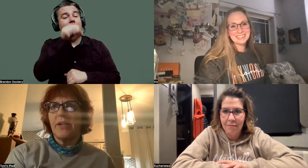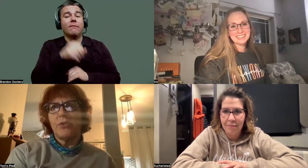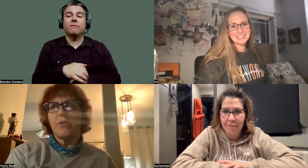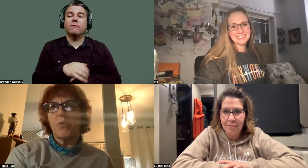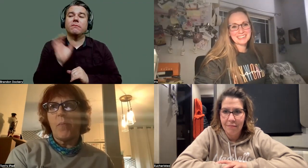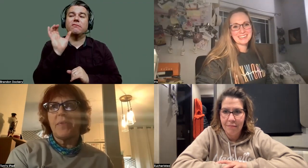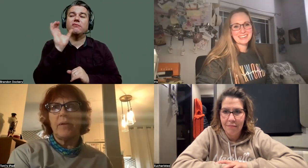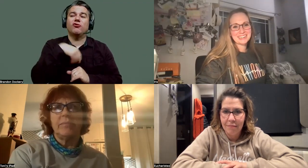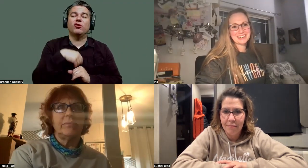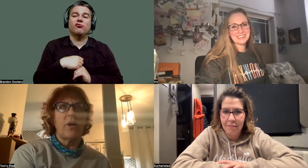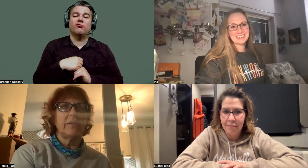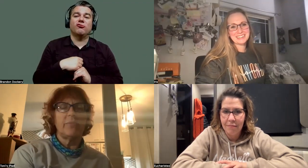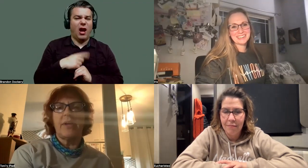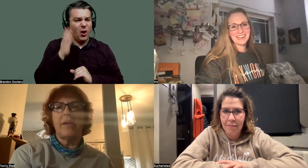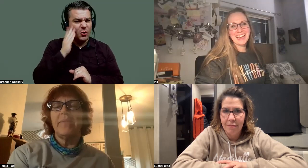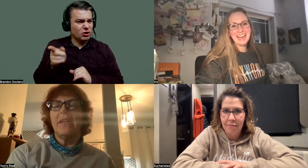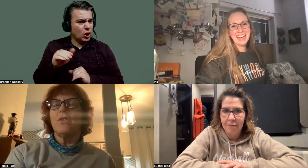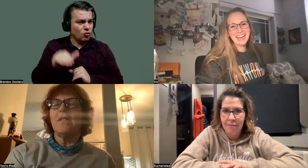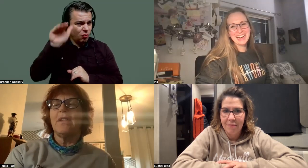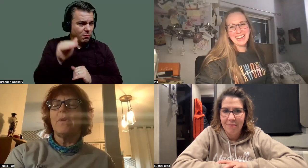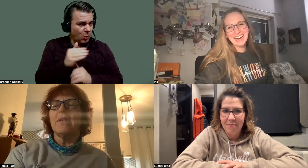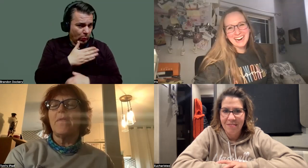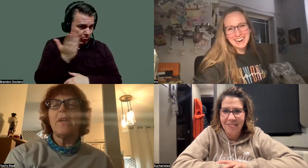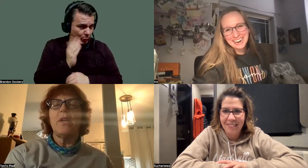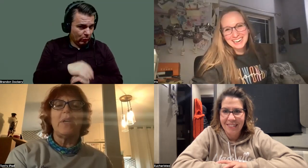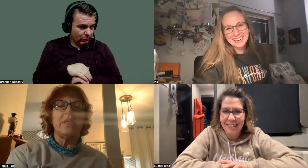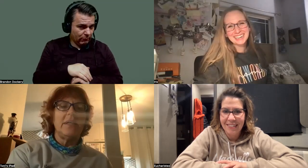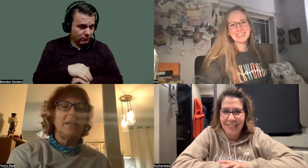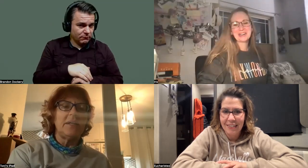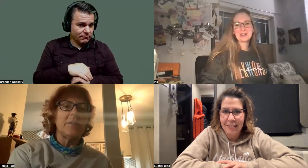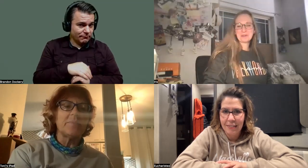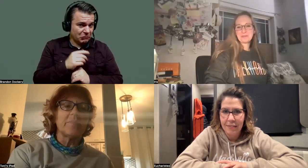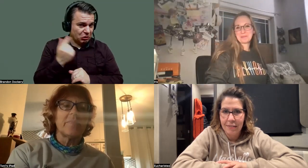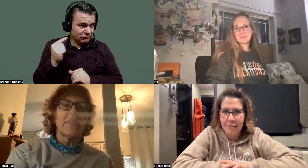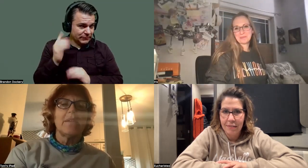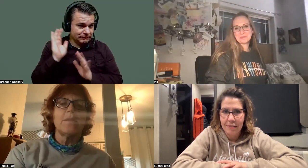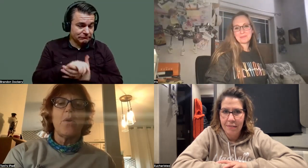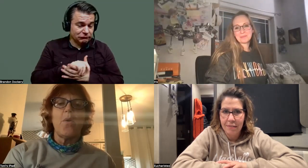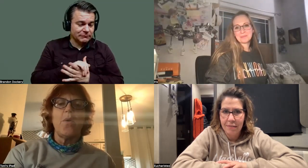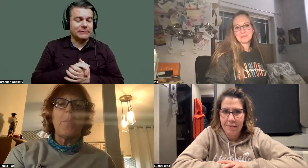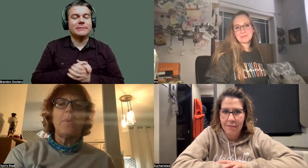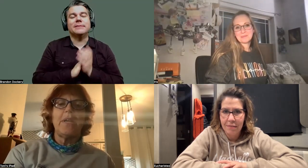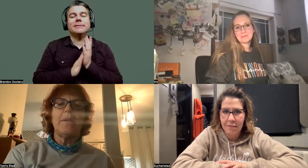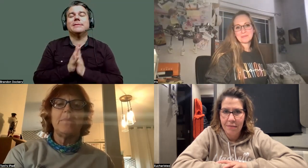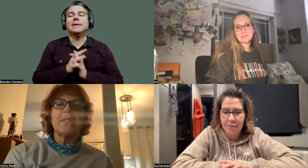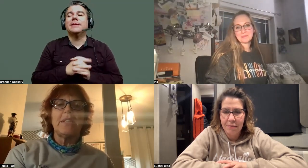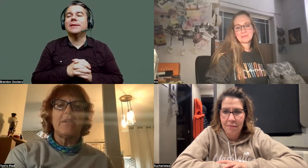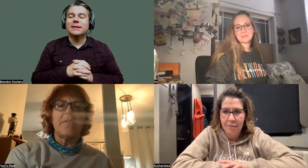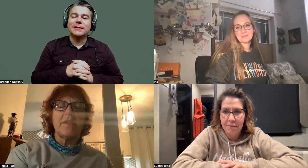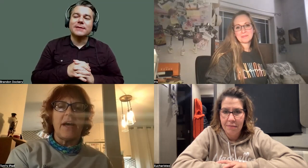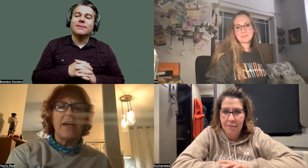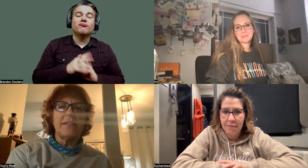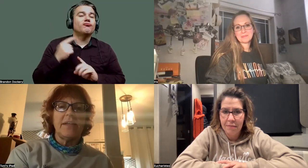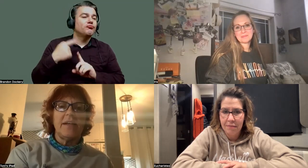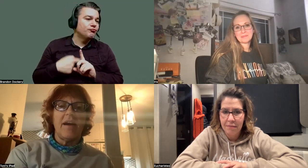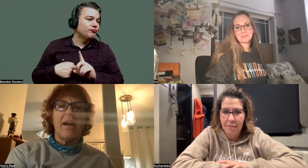yeah, I knew she grew up without broccoli. Yeah, she didn't eat green stuff. Anyway, so a couple months later